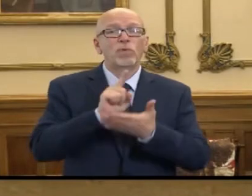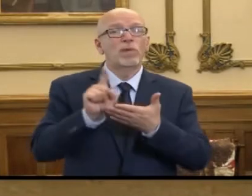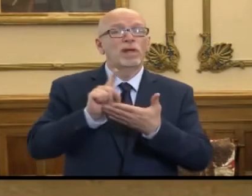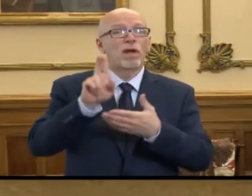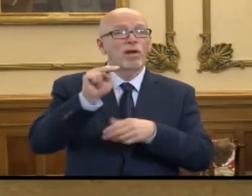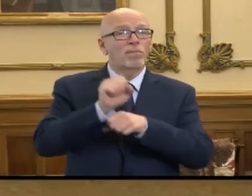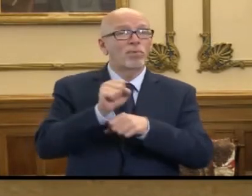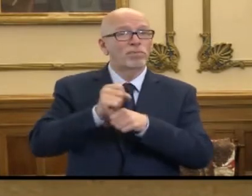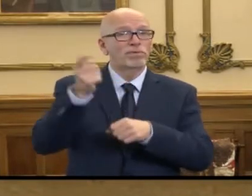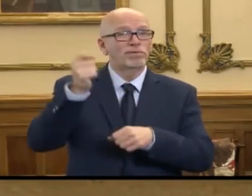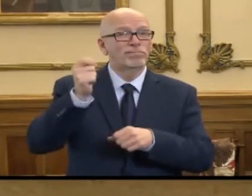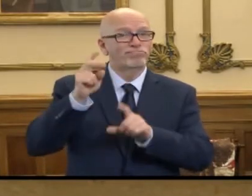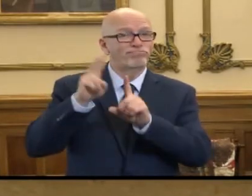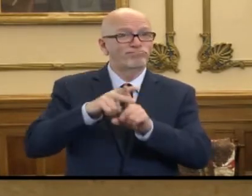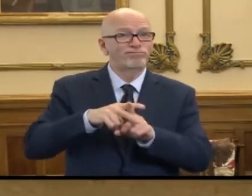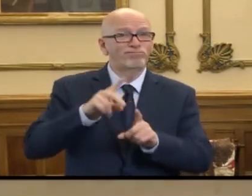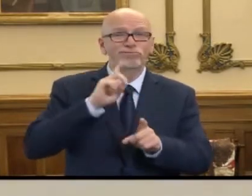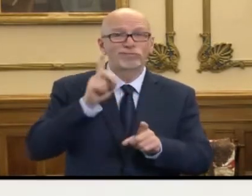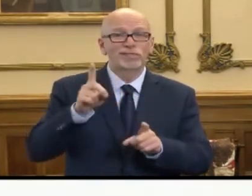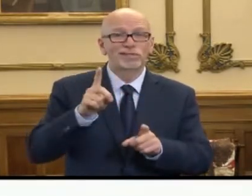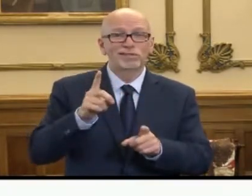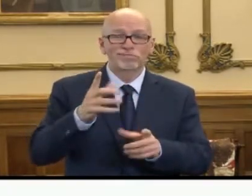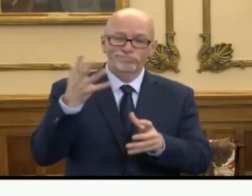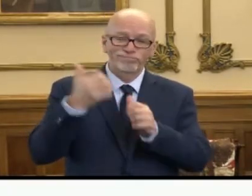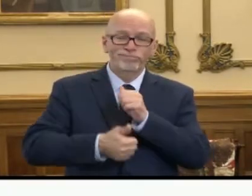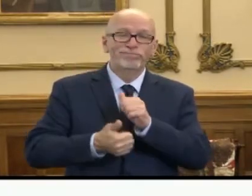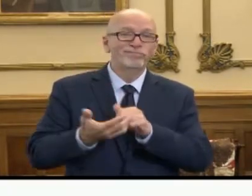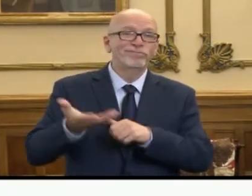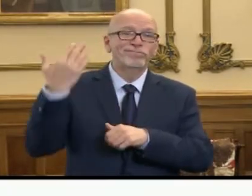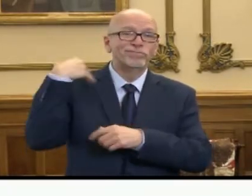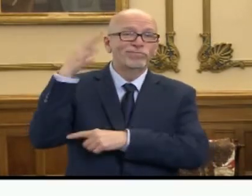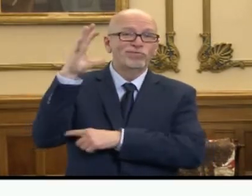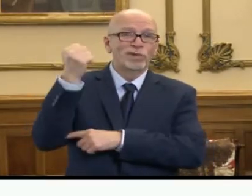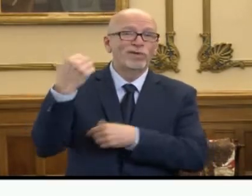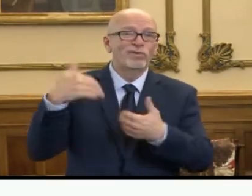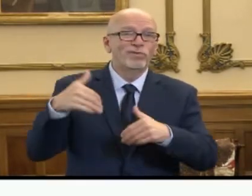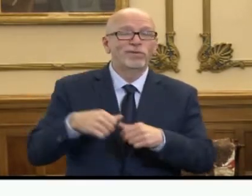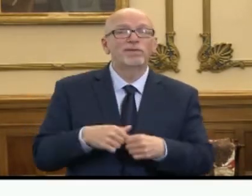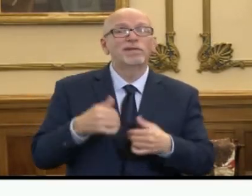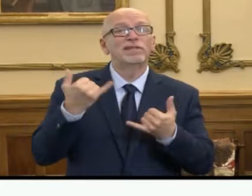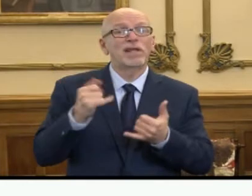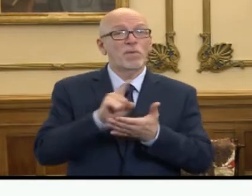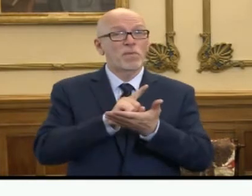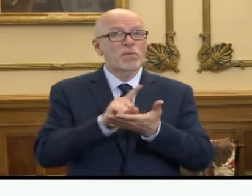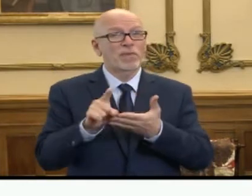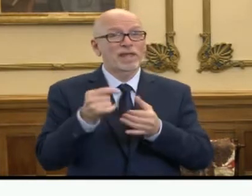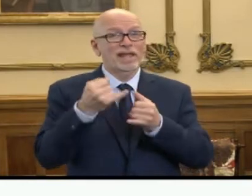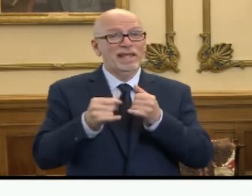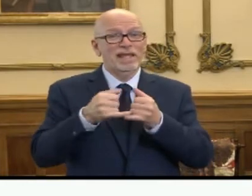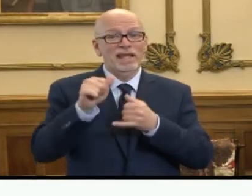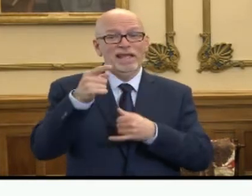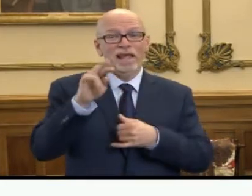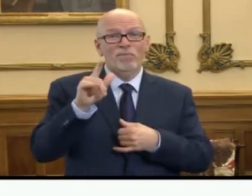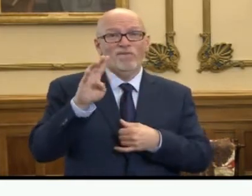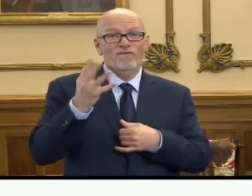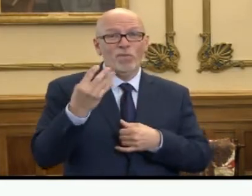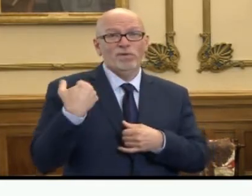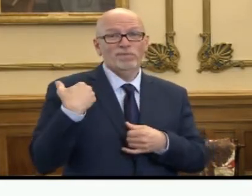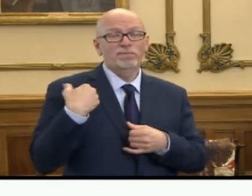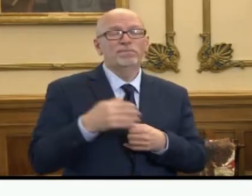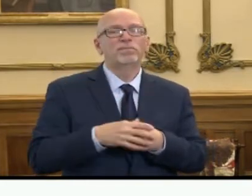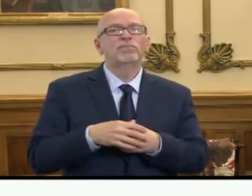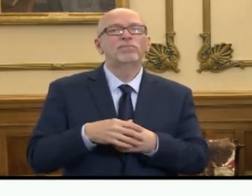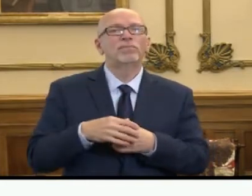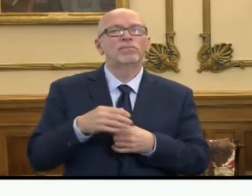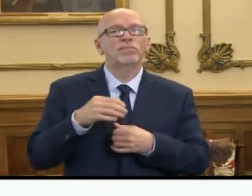claims numbers pretty much shattered everything that we'd seen before. For the week ending April 4th, we